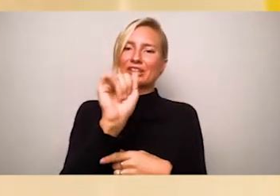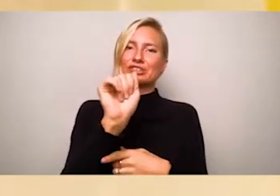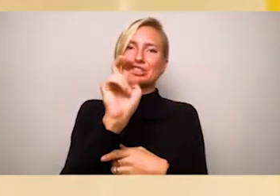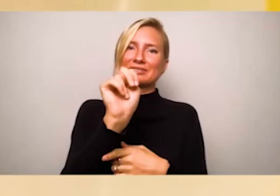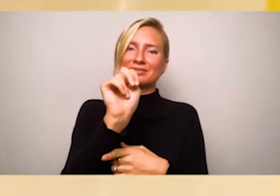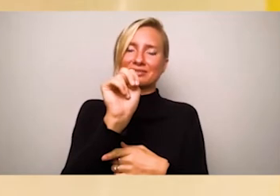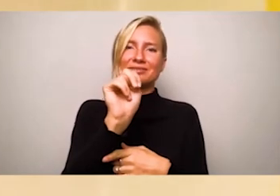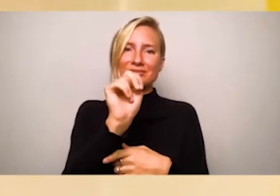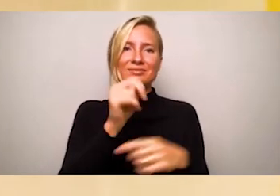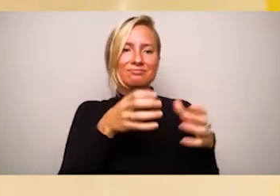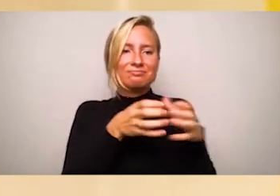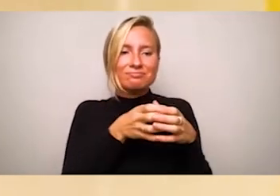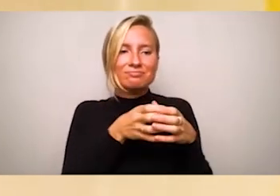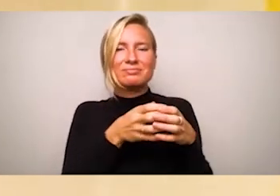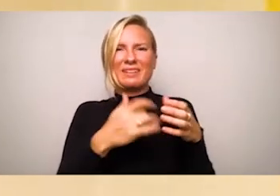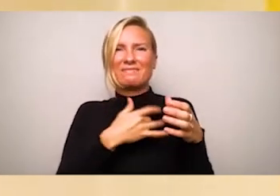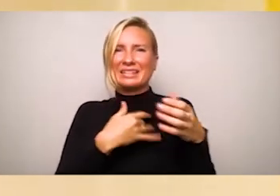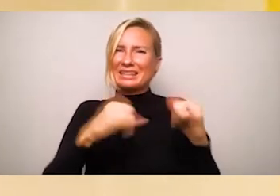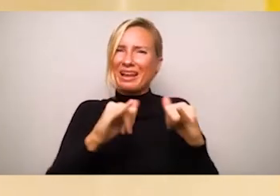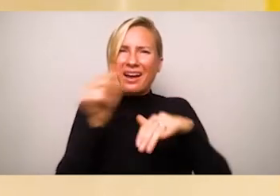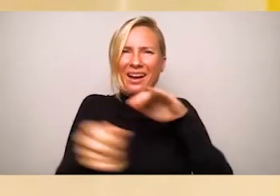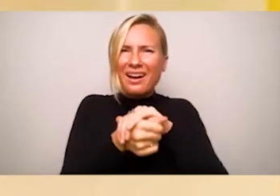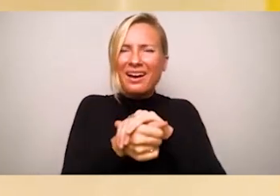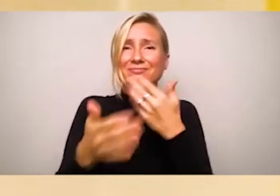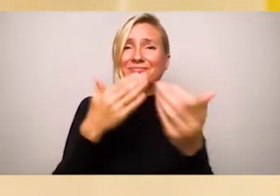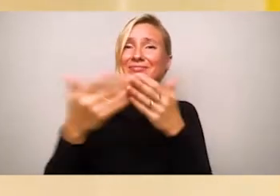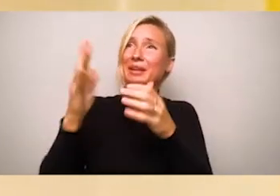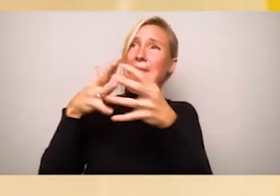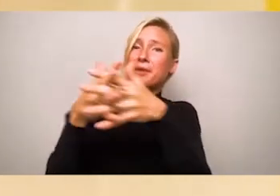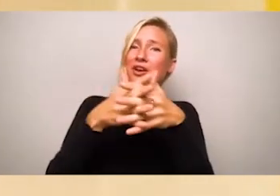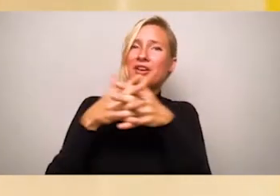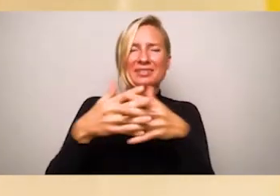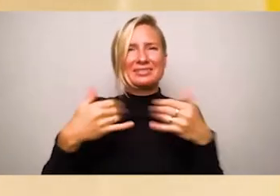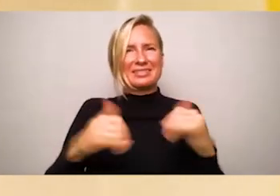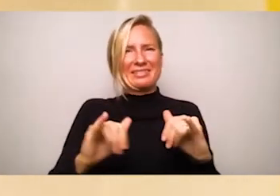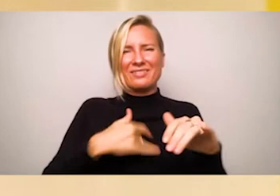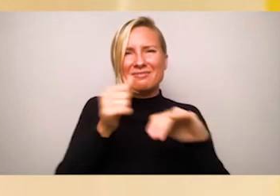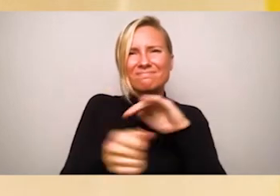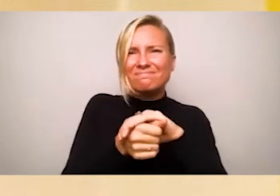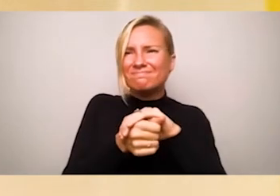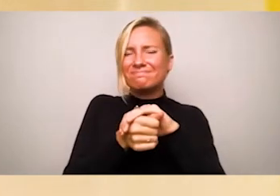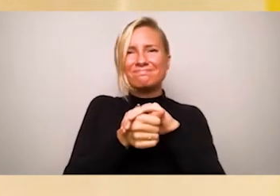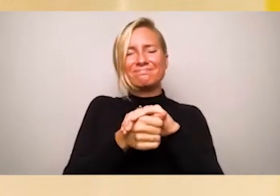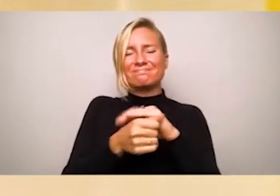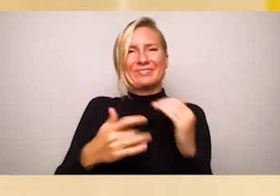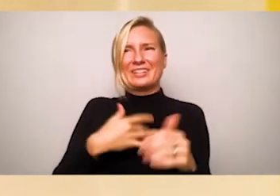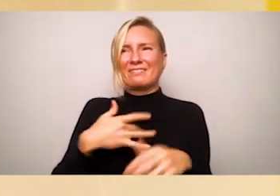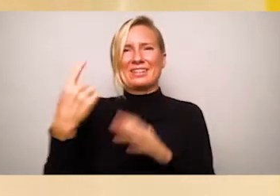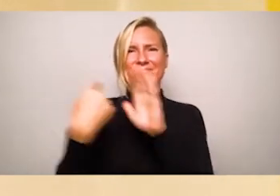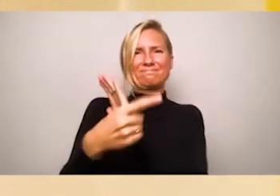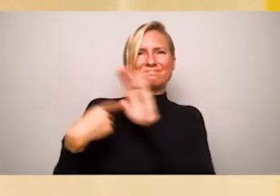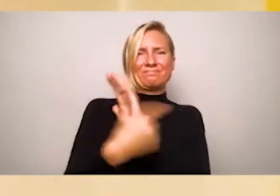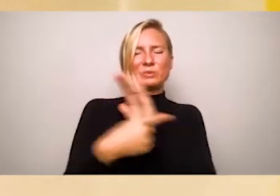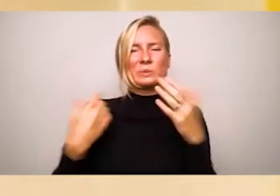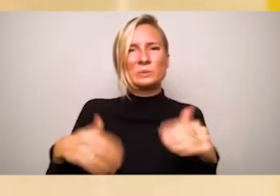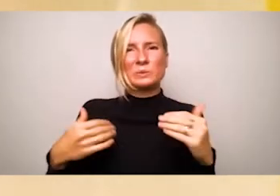she too had to grow up in hiding. And through the eyes of Jonas, training under the giver, seeing all that